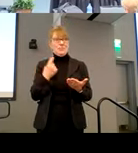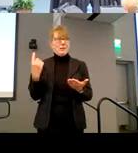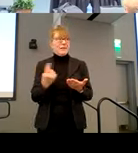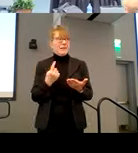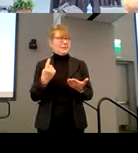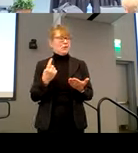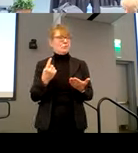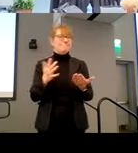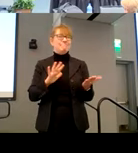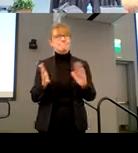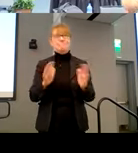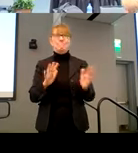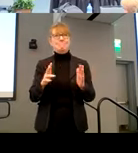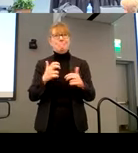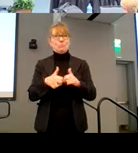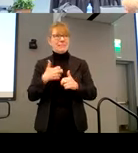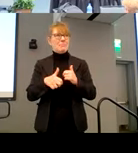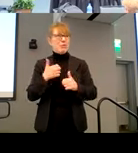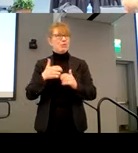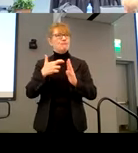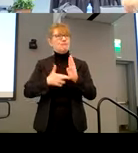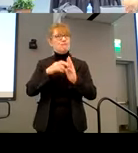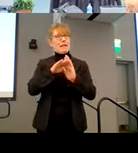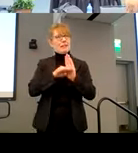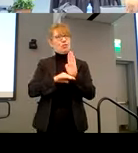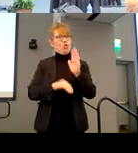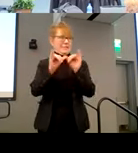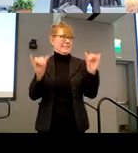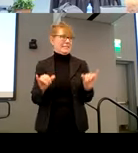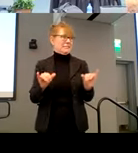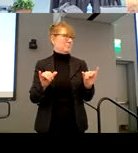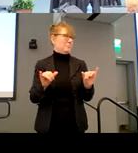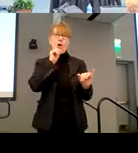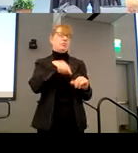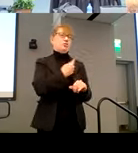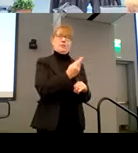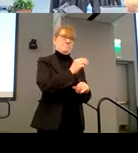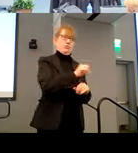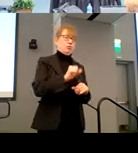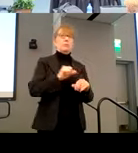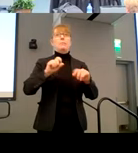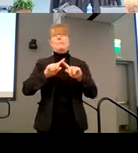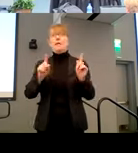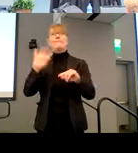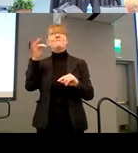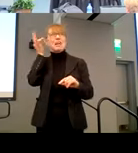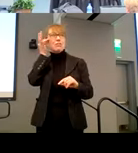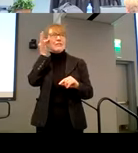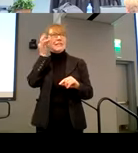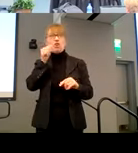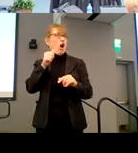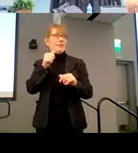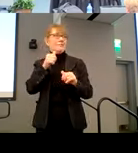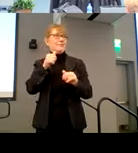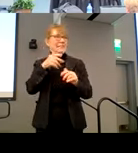system. It doesn't, not speaking of what happens in Massachusetts, but federally, it just isn't keeping up.